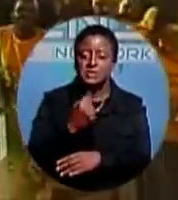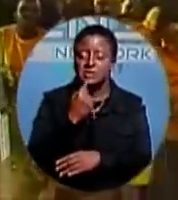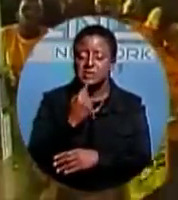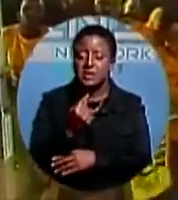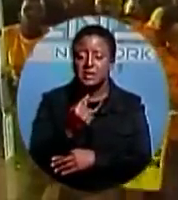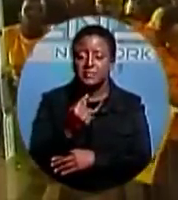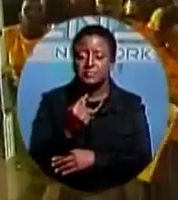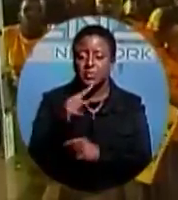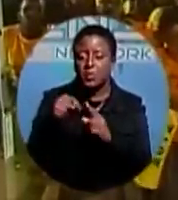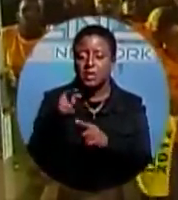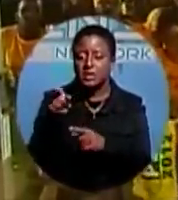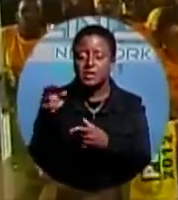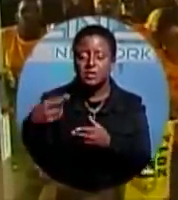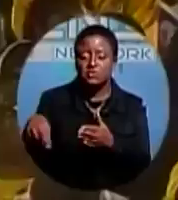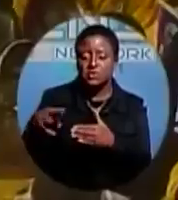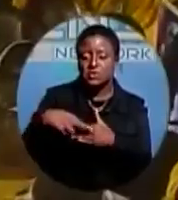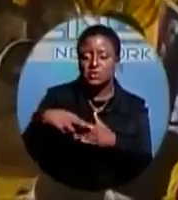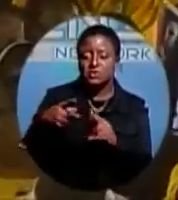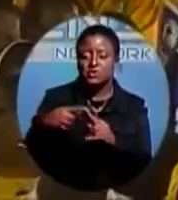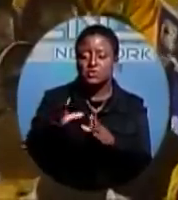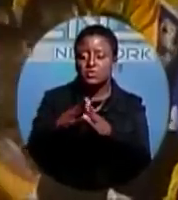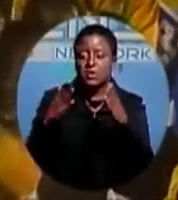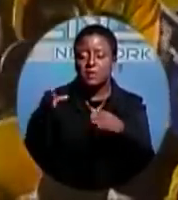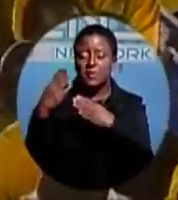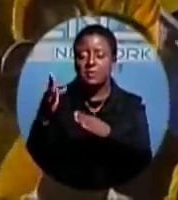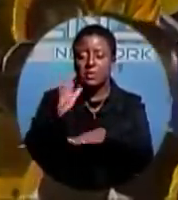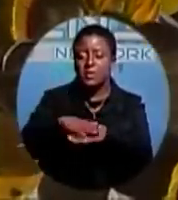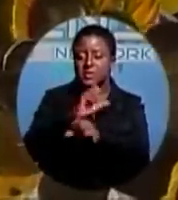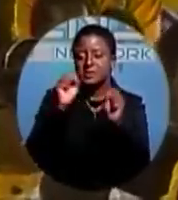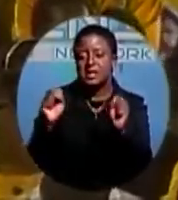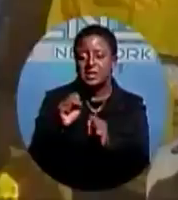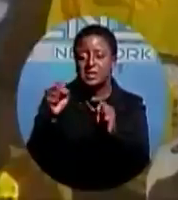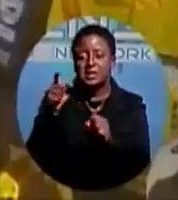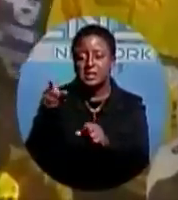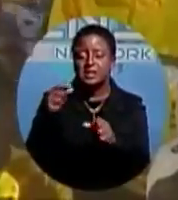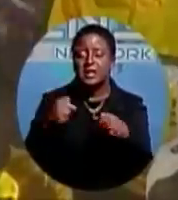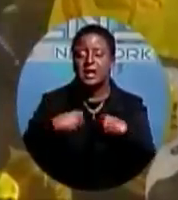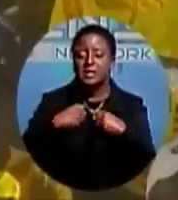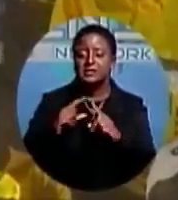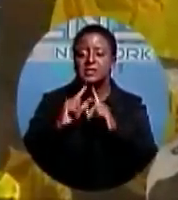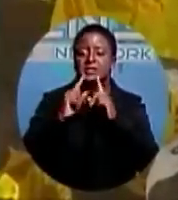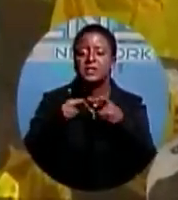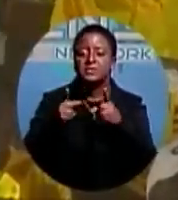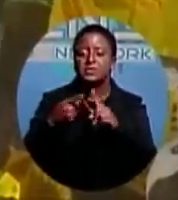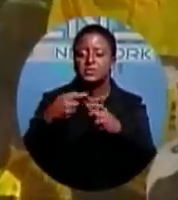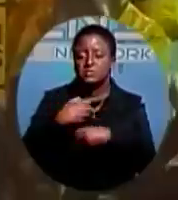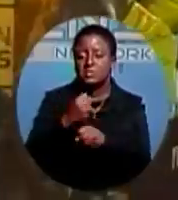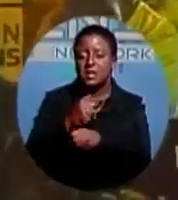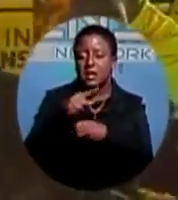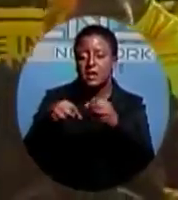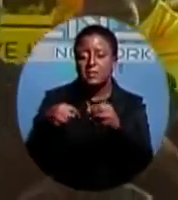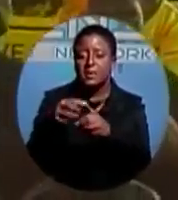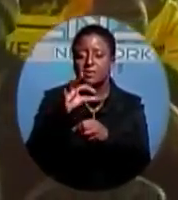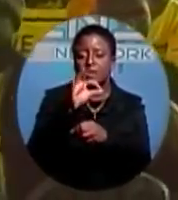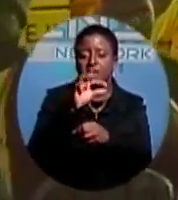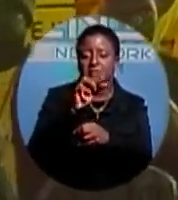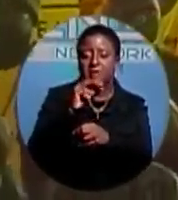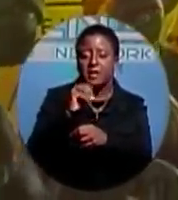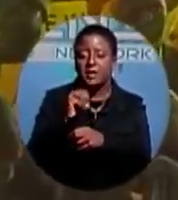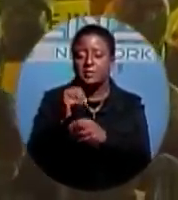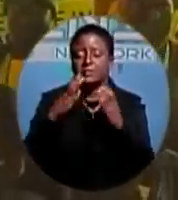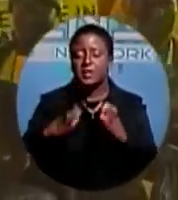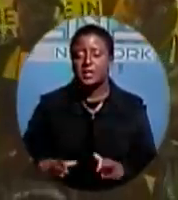He said when he returns to Grand Bahama on Saturday, he has an announcement to make regarding FNM candidates, Peter